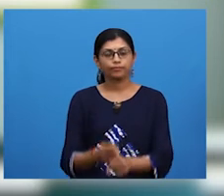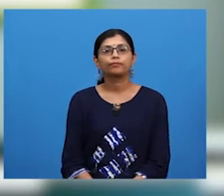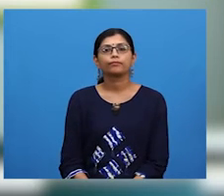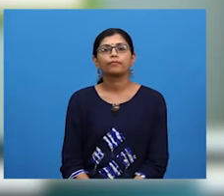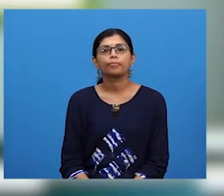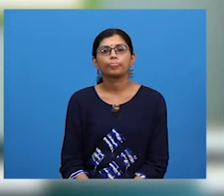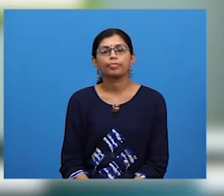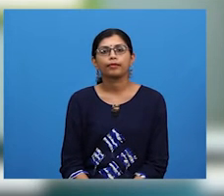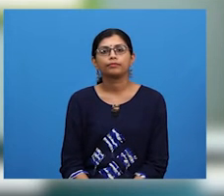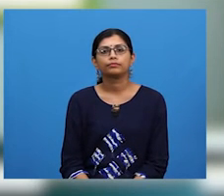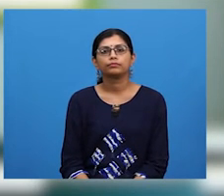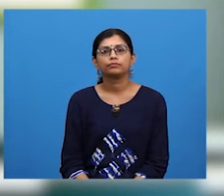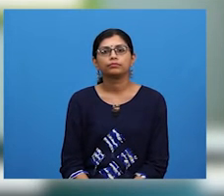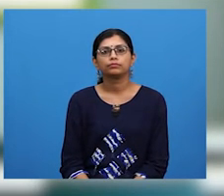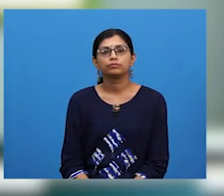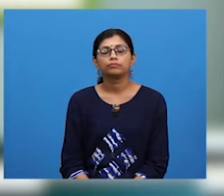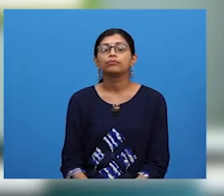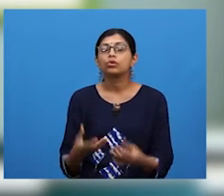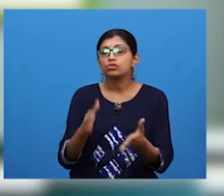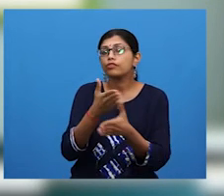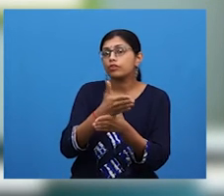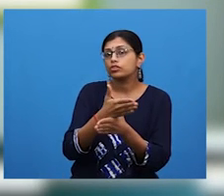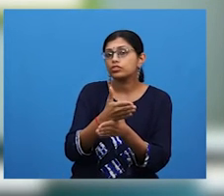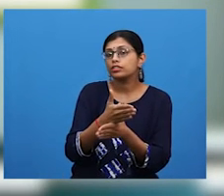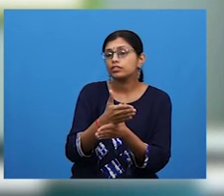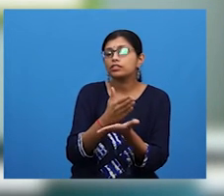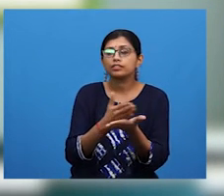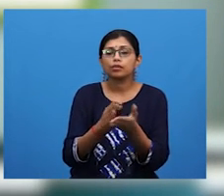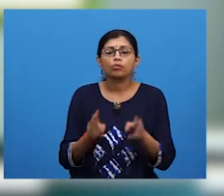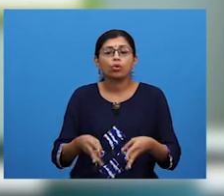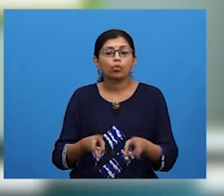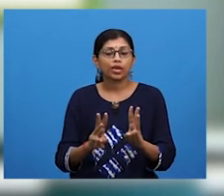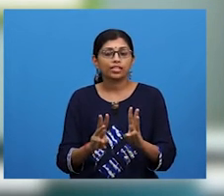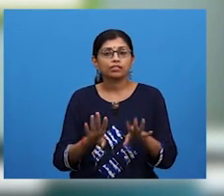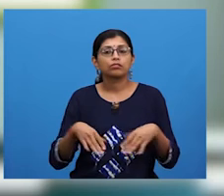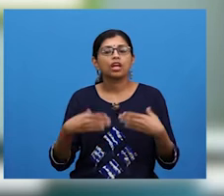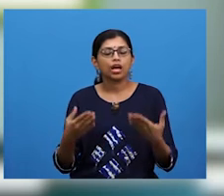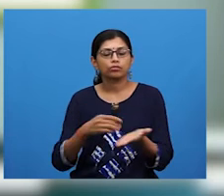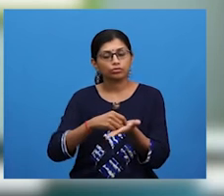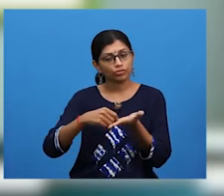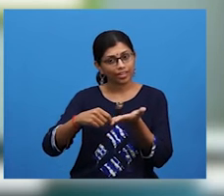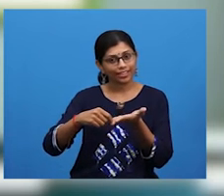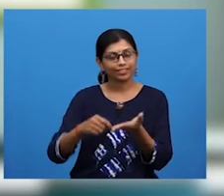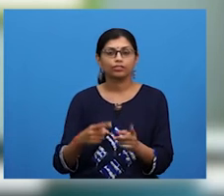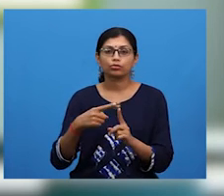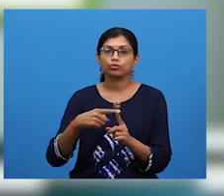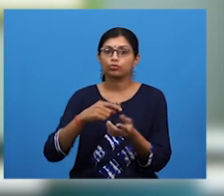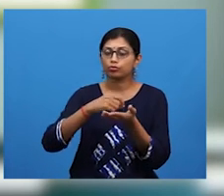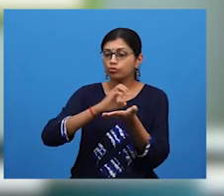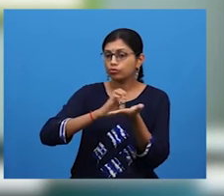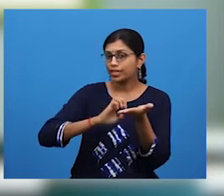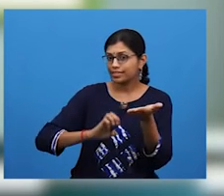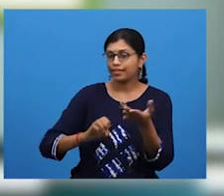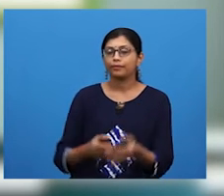I also have shared with you some tips and strategies that you can apply